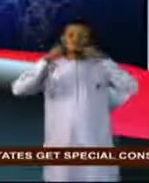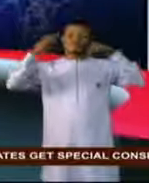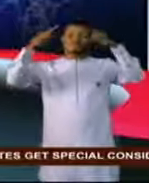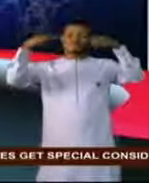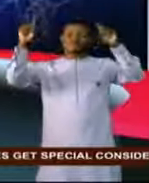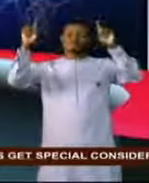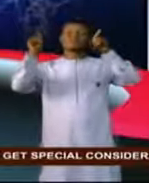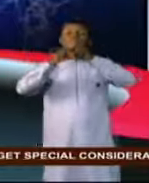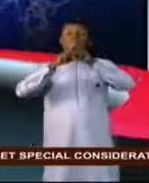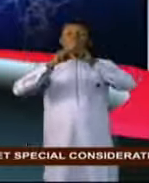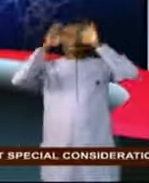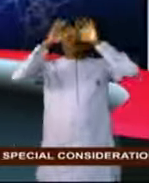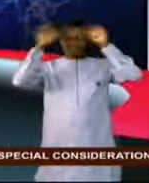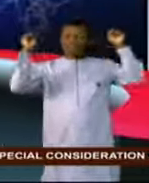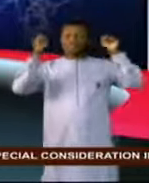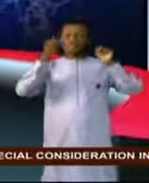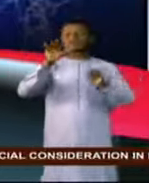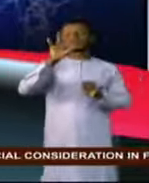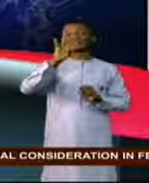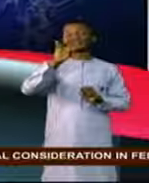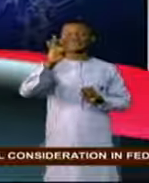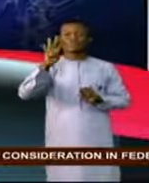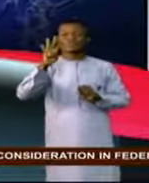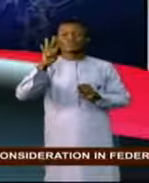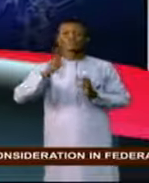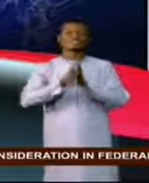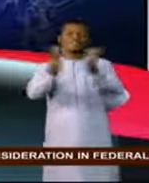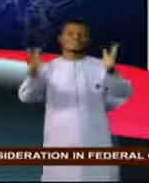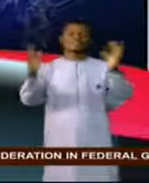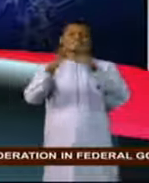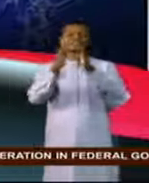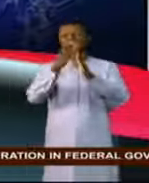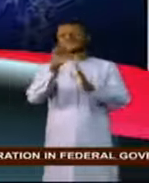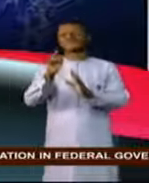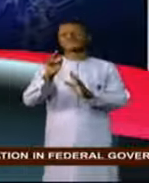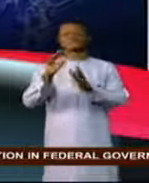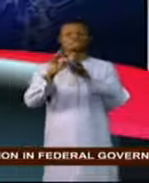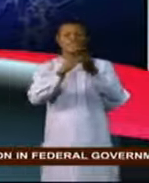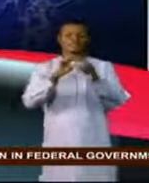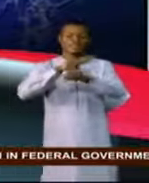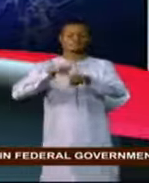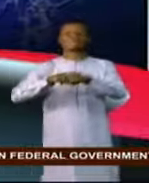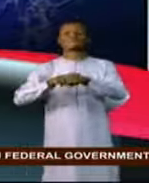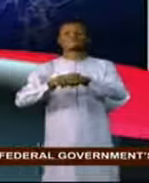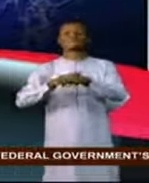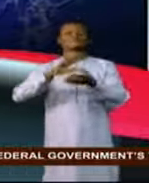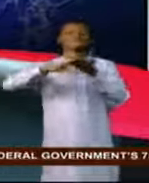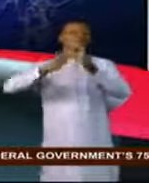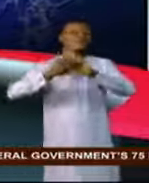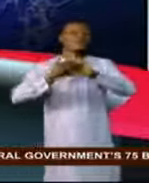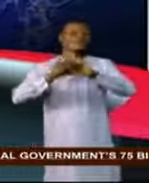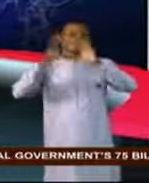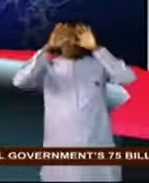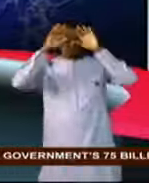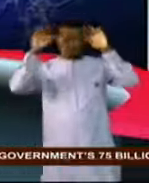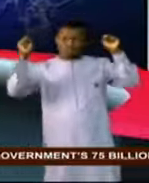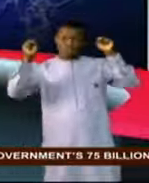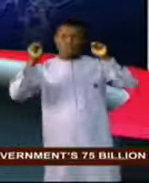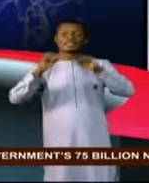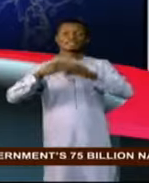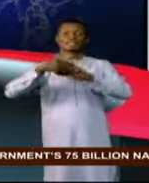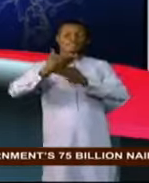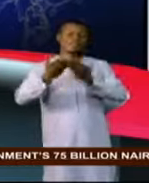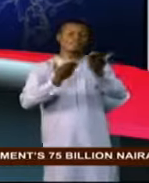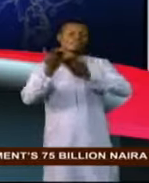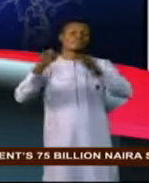President of the 74th General Assembly of the United Nations. He became the President after serving as Vice President of the